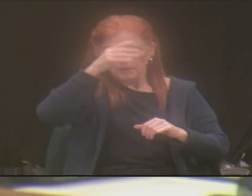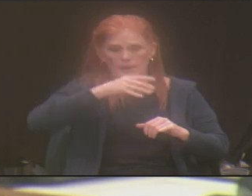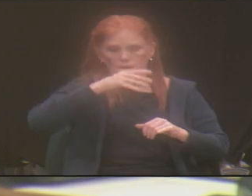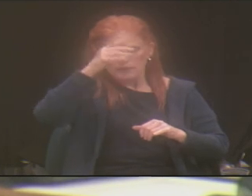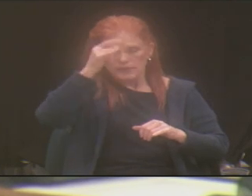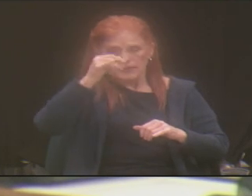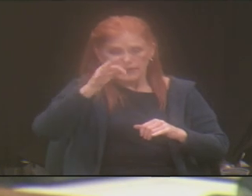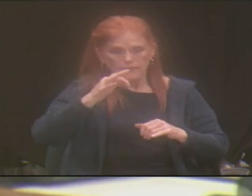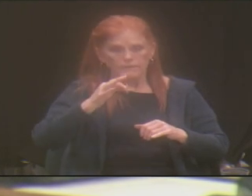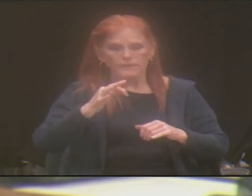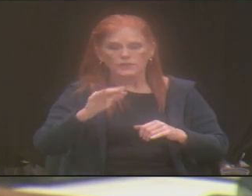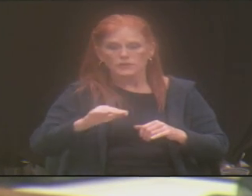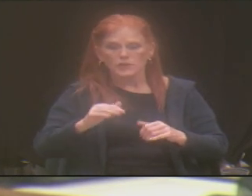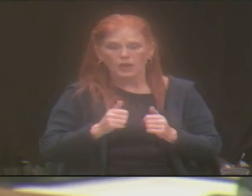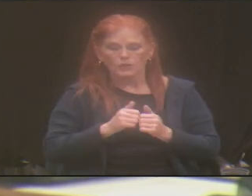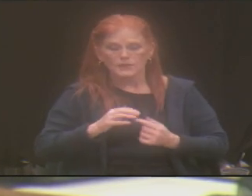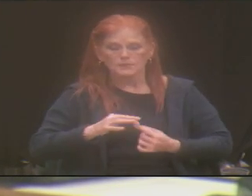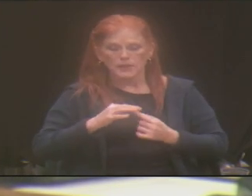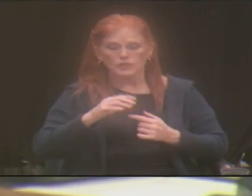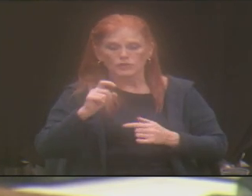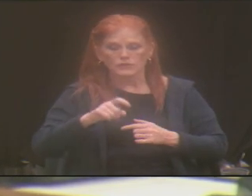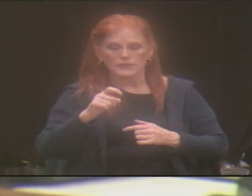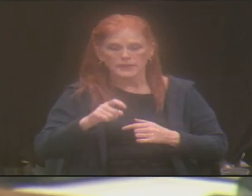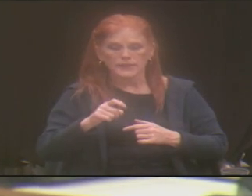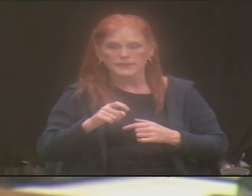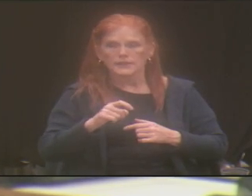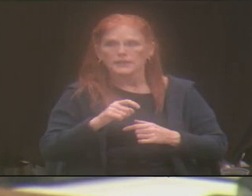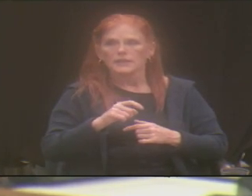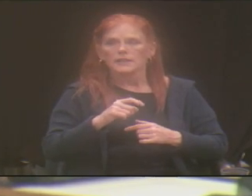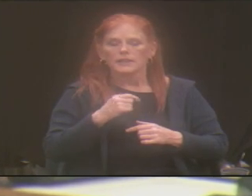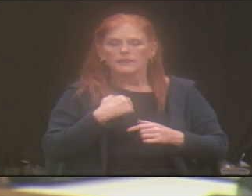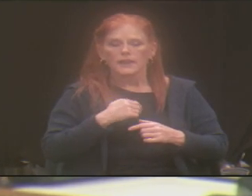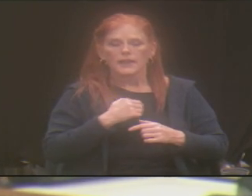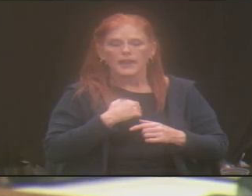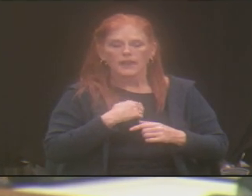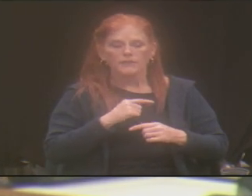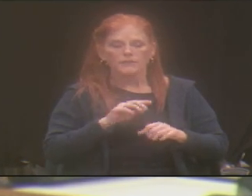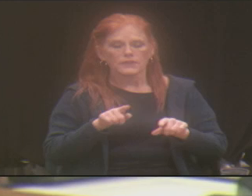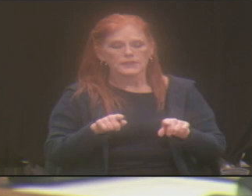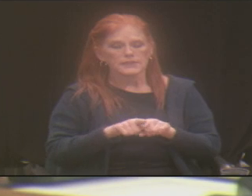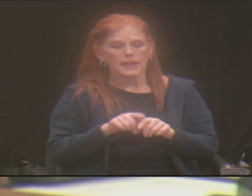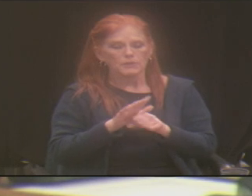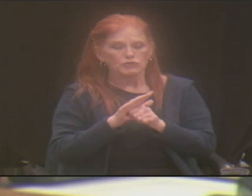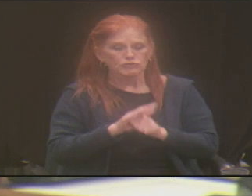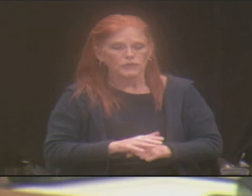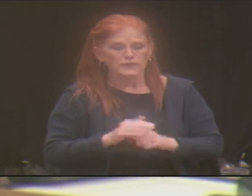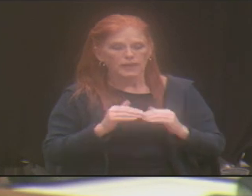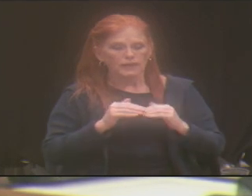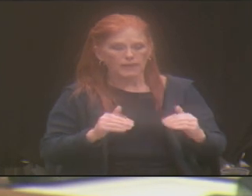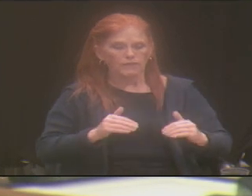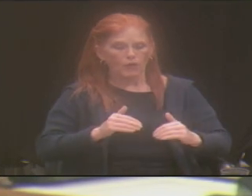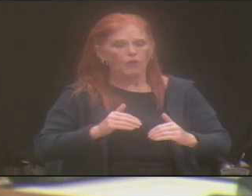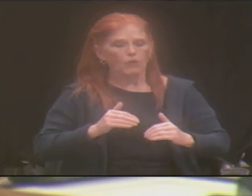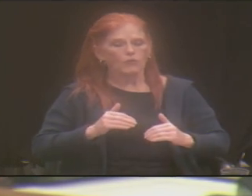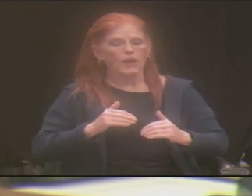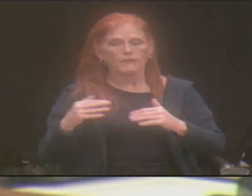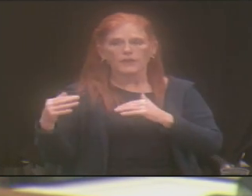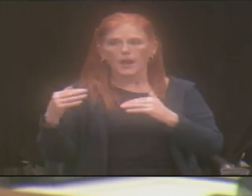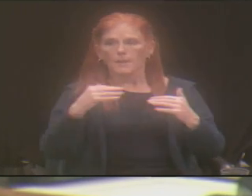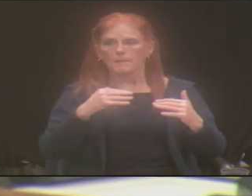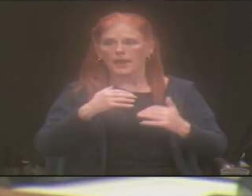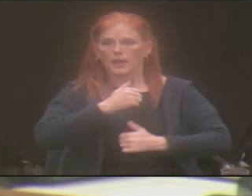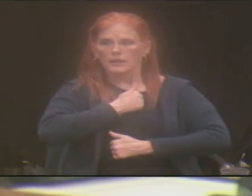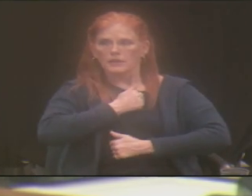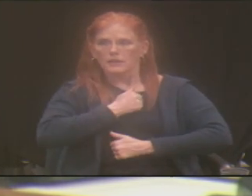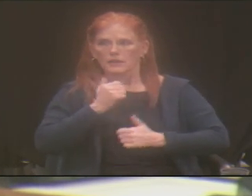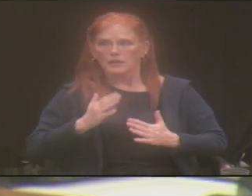special needs in the home, they carry the same stress level as active combat soldiers. But then when you